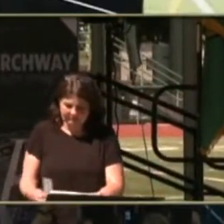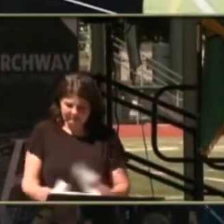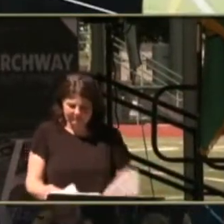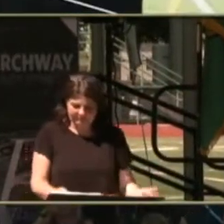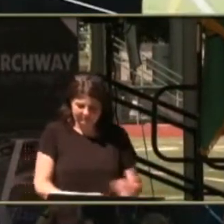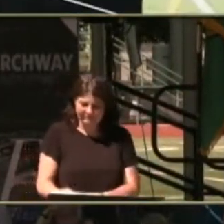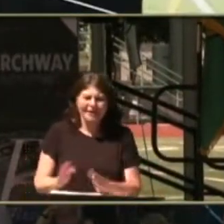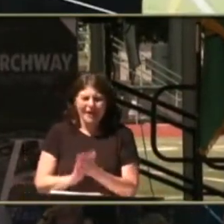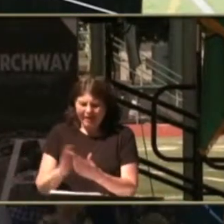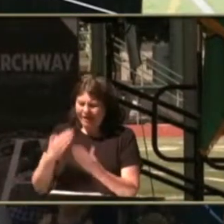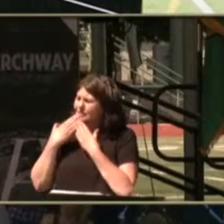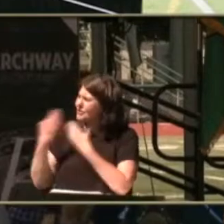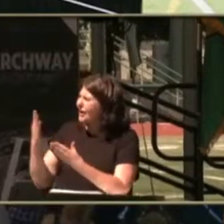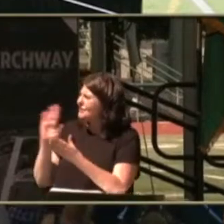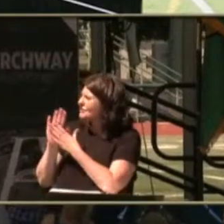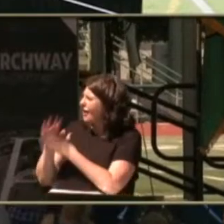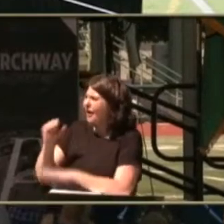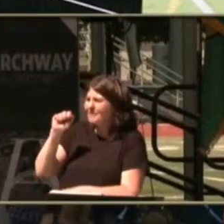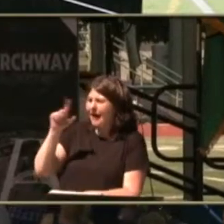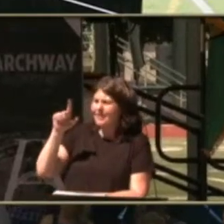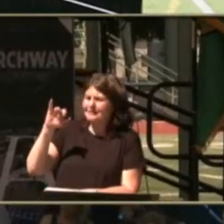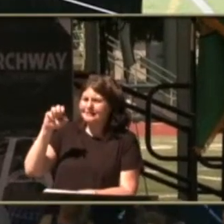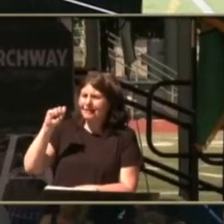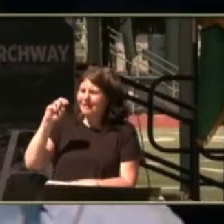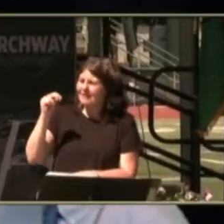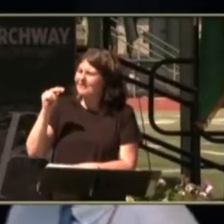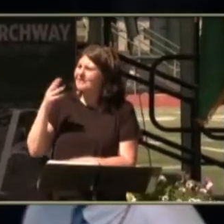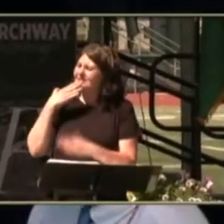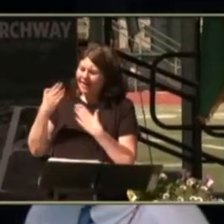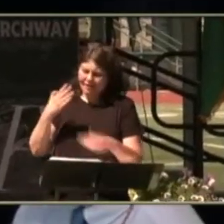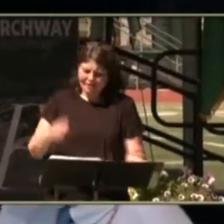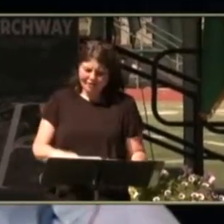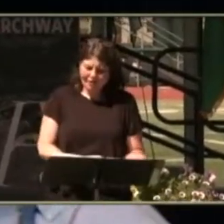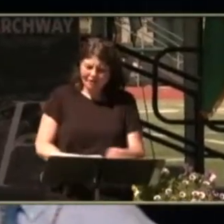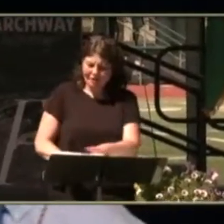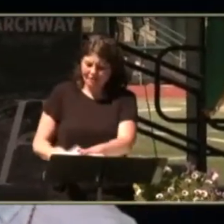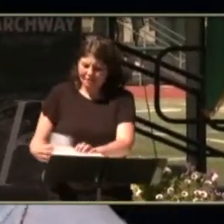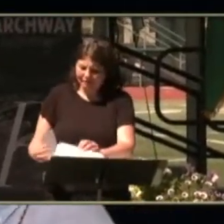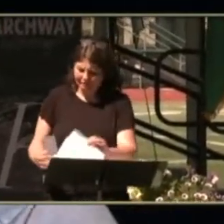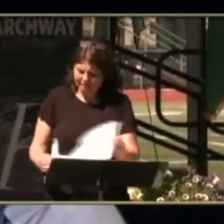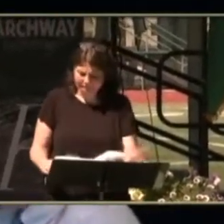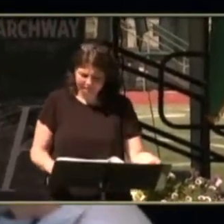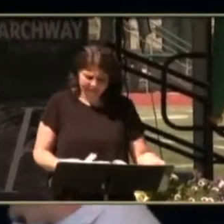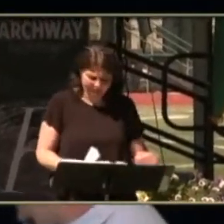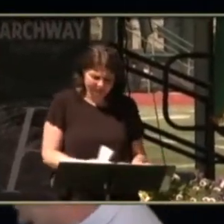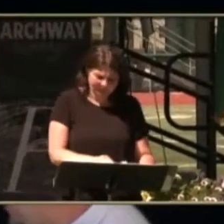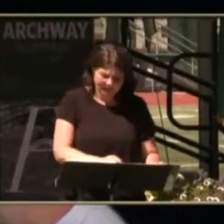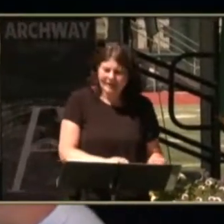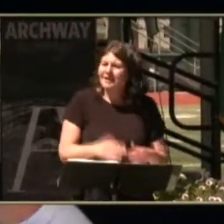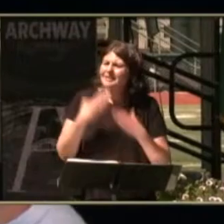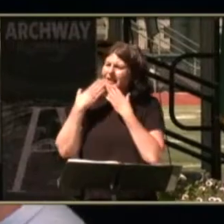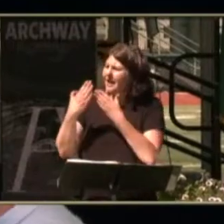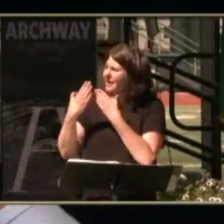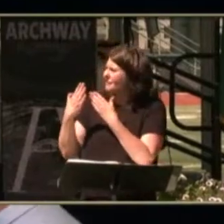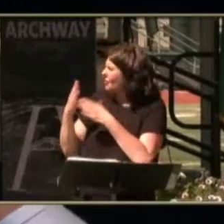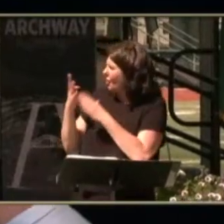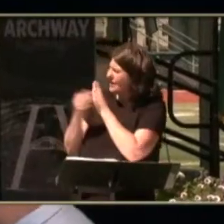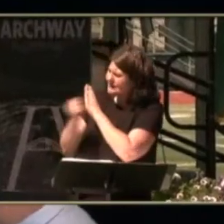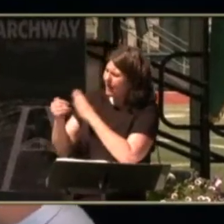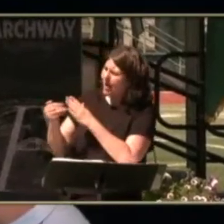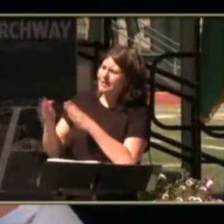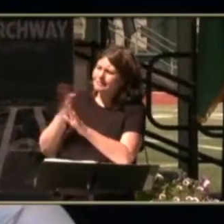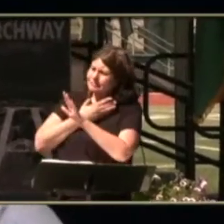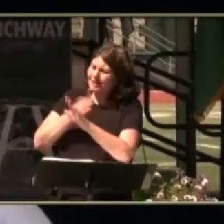Nice job Allison Thank you for sharing your talents with us Thank you for sharing your talents with us